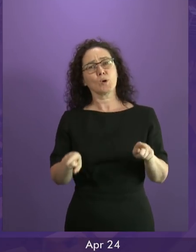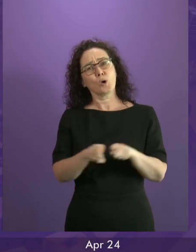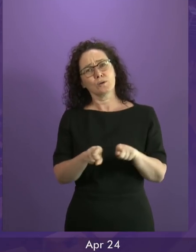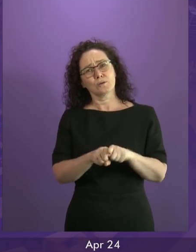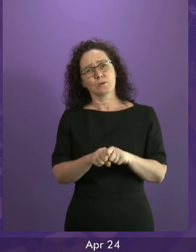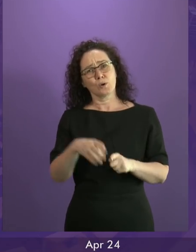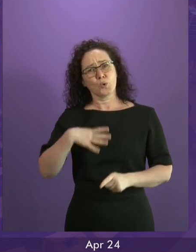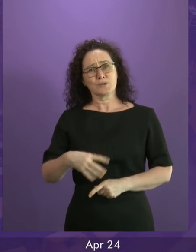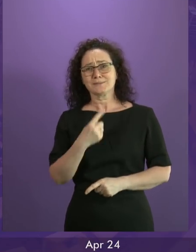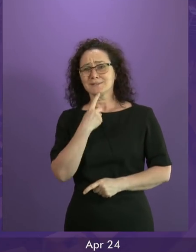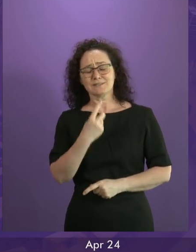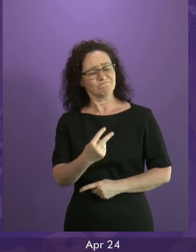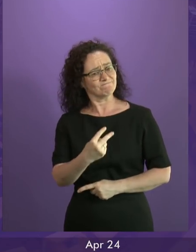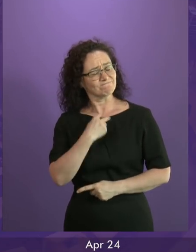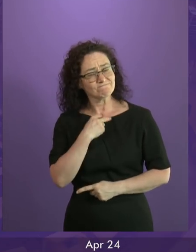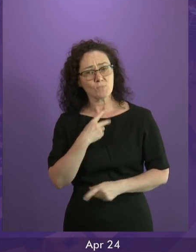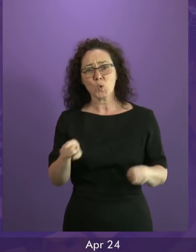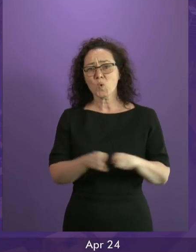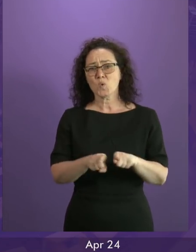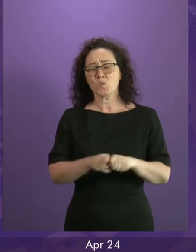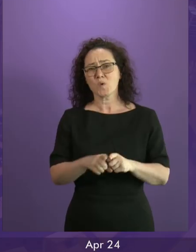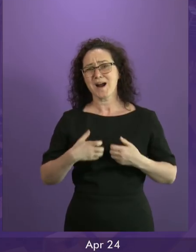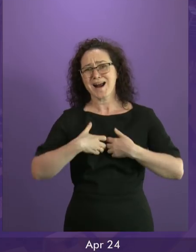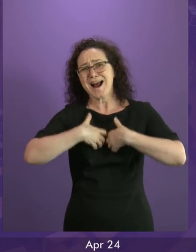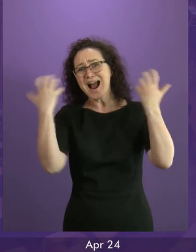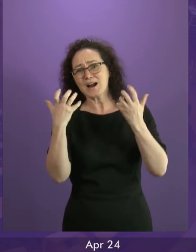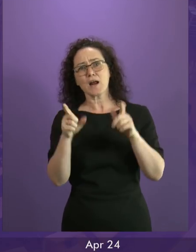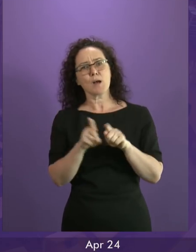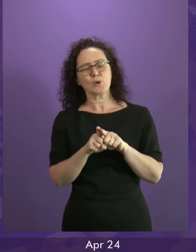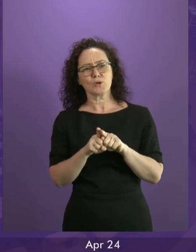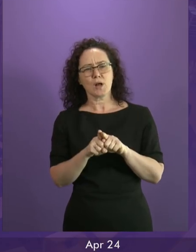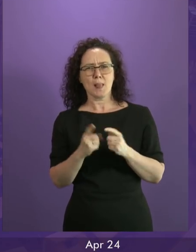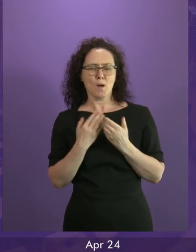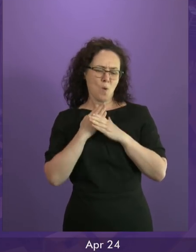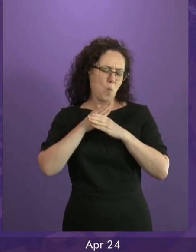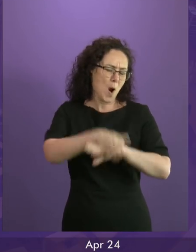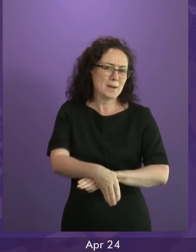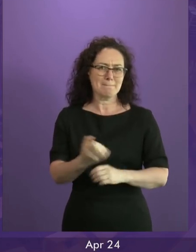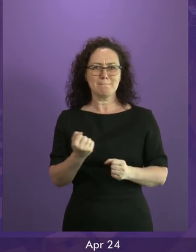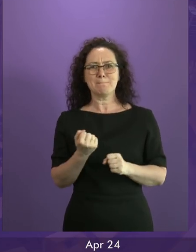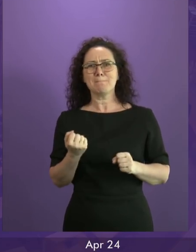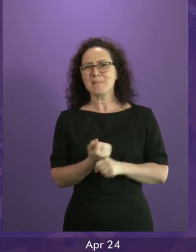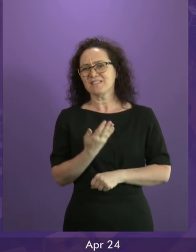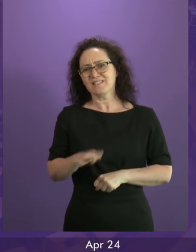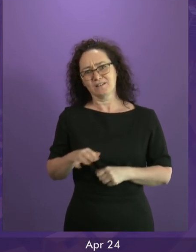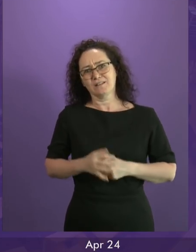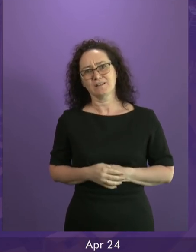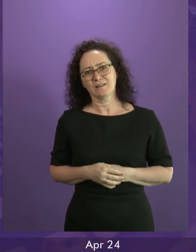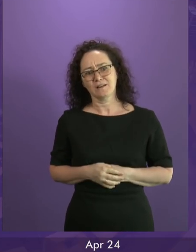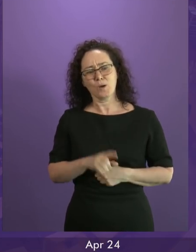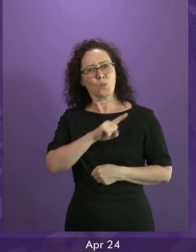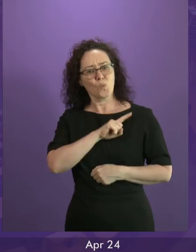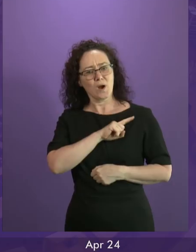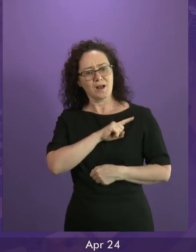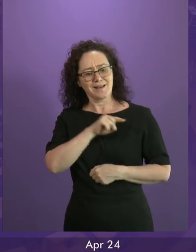and anger at the money and effort that has been spent preparing for an outcome that the UK Government should have ruled out.